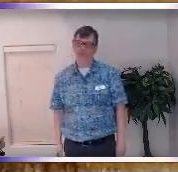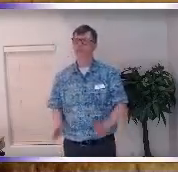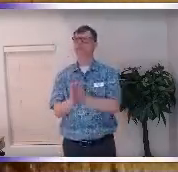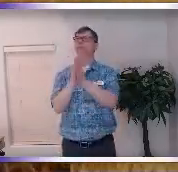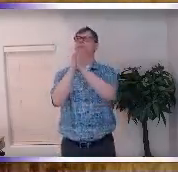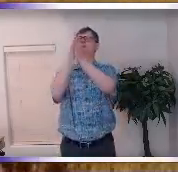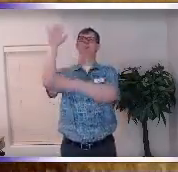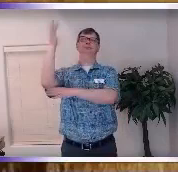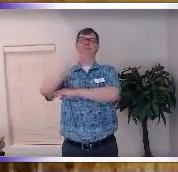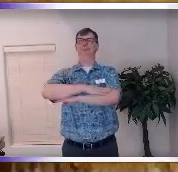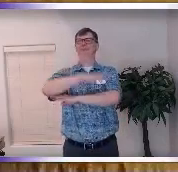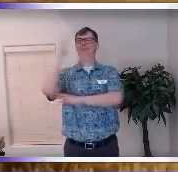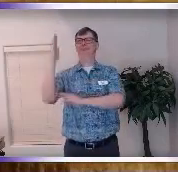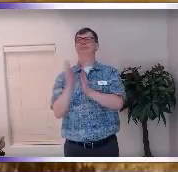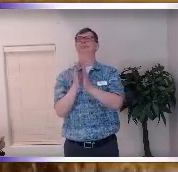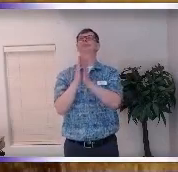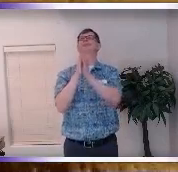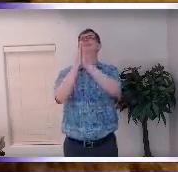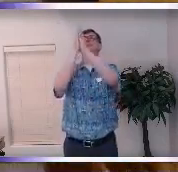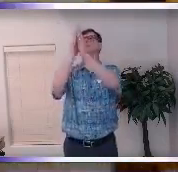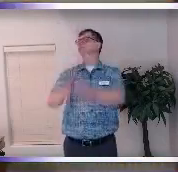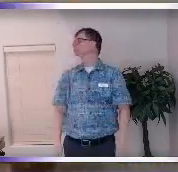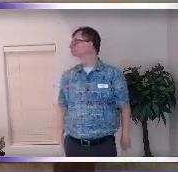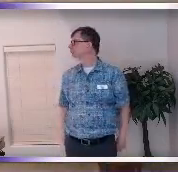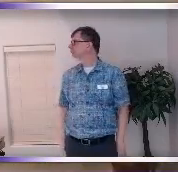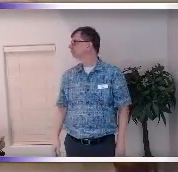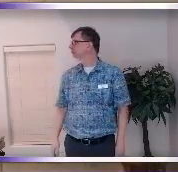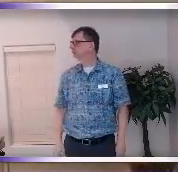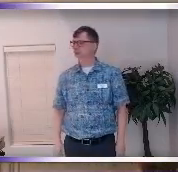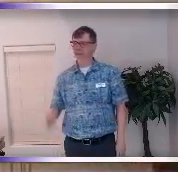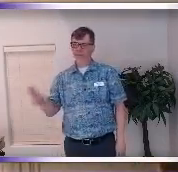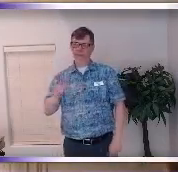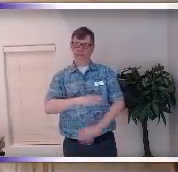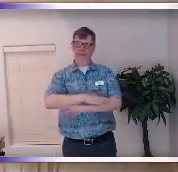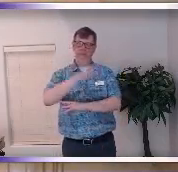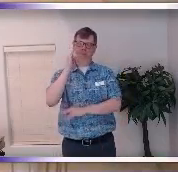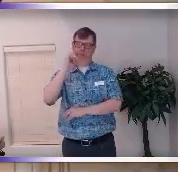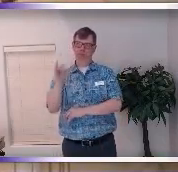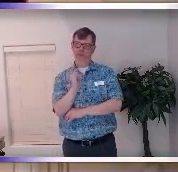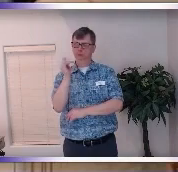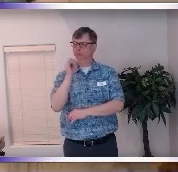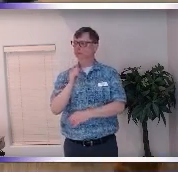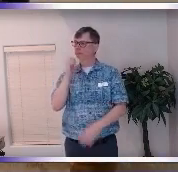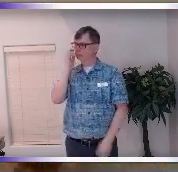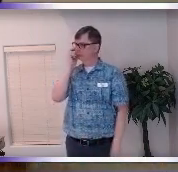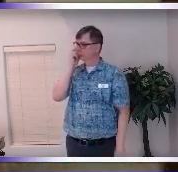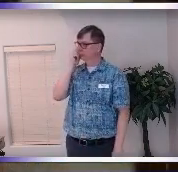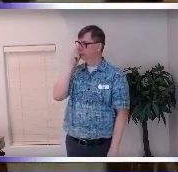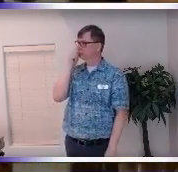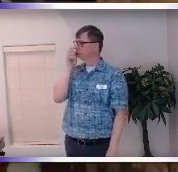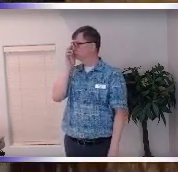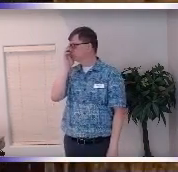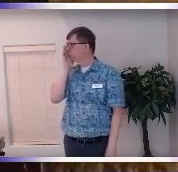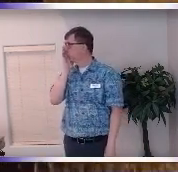Sunday we're gonna celebrate the holidays are coming Jackson talked about Juliet we haven't announced it yet but